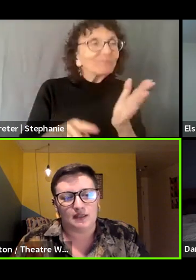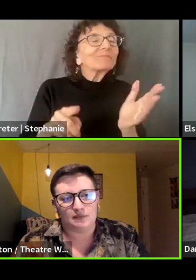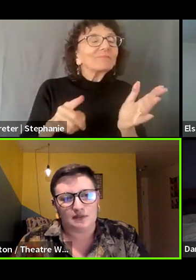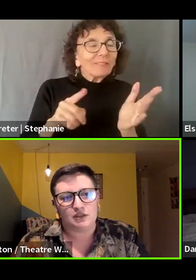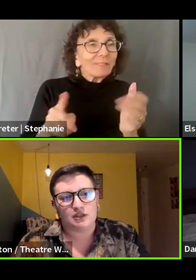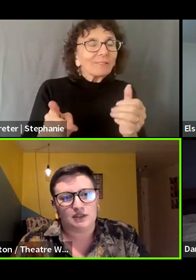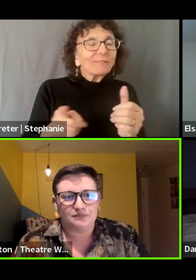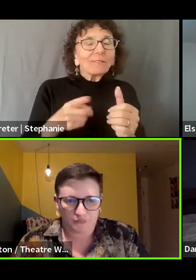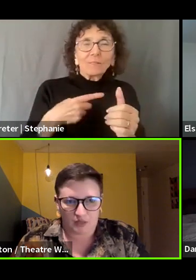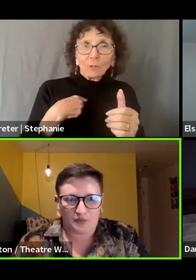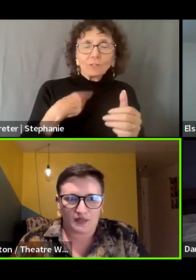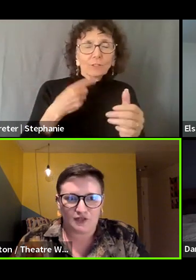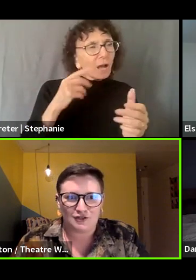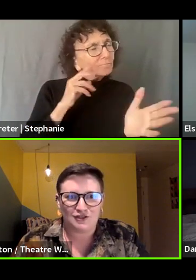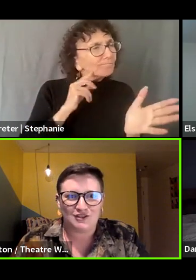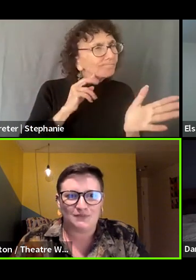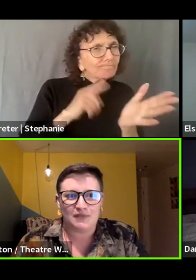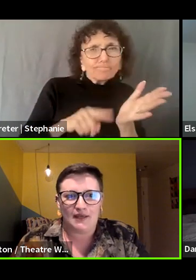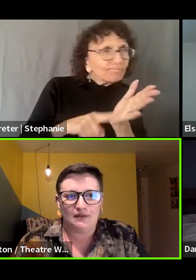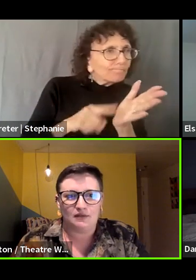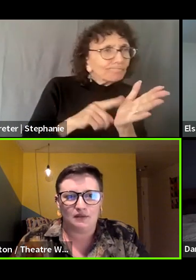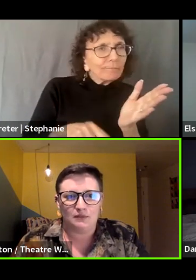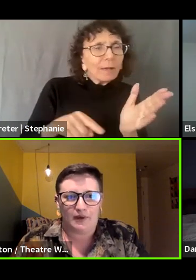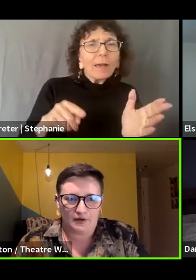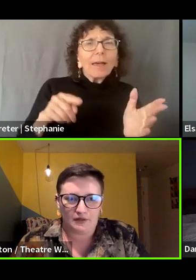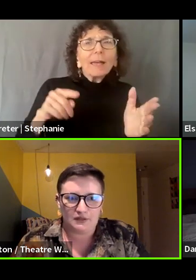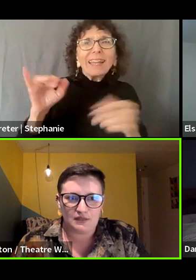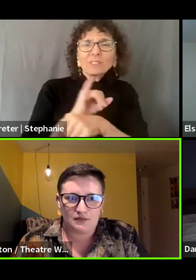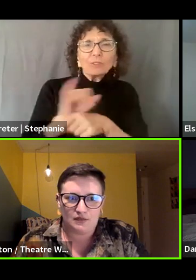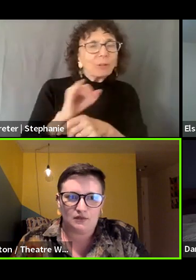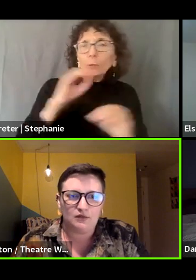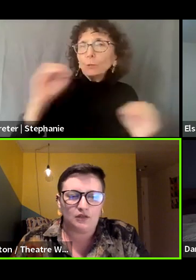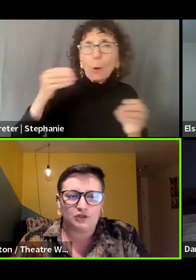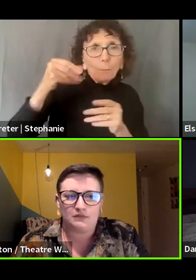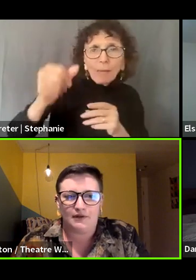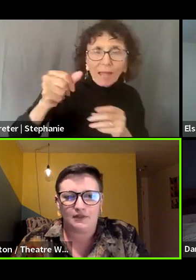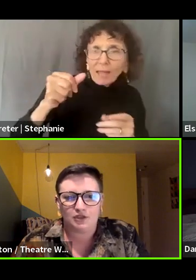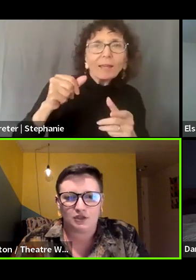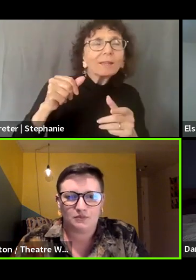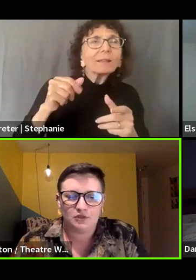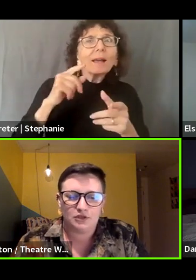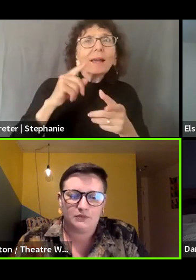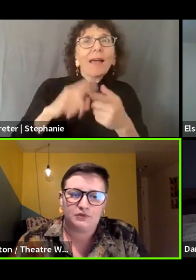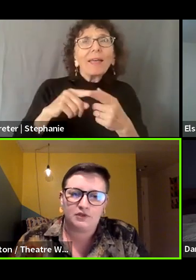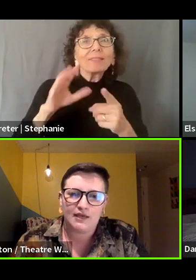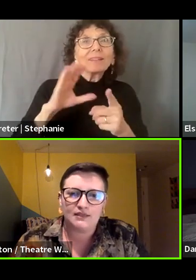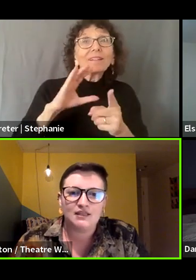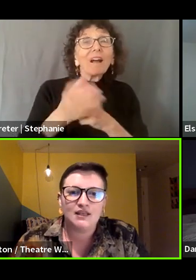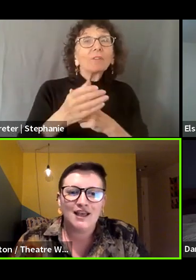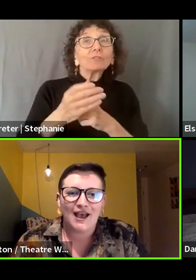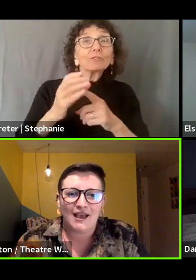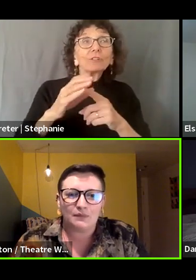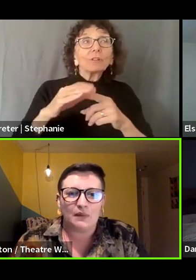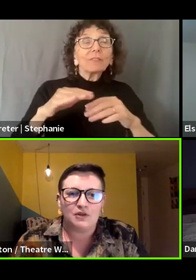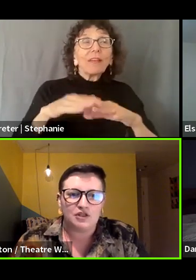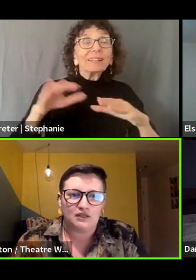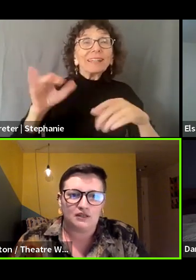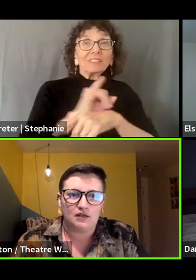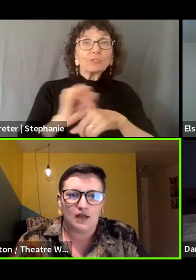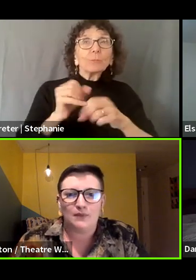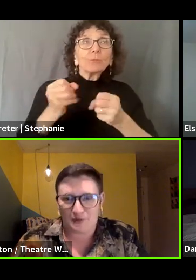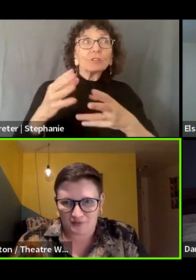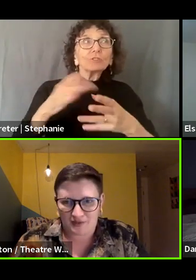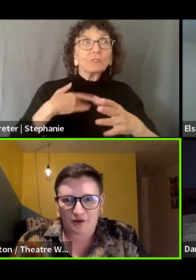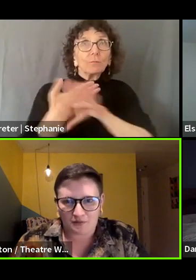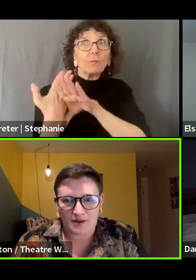studying and researching unpaid internships and the barriers that the culture around internships creates and publishing